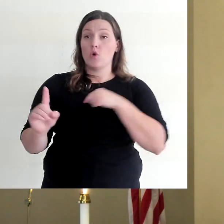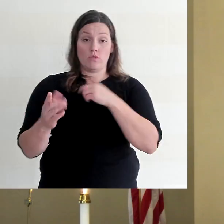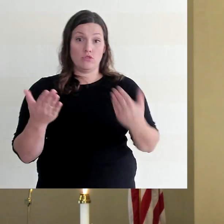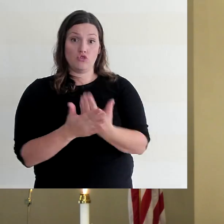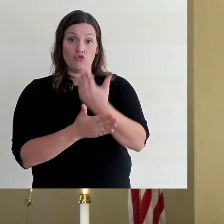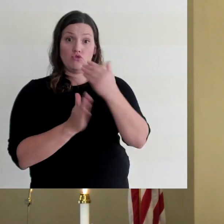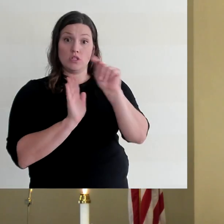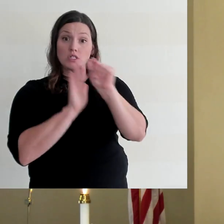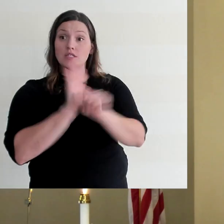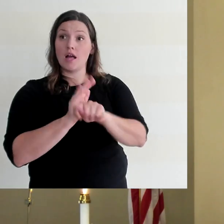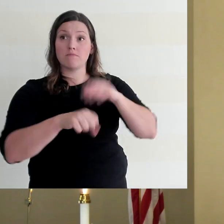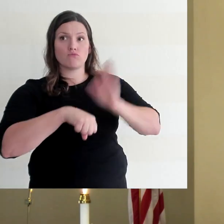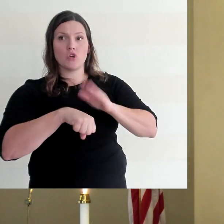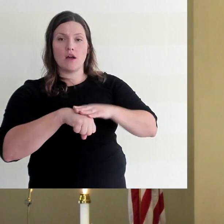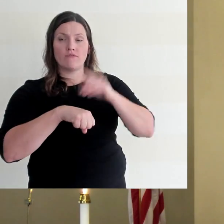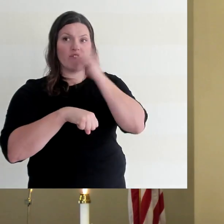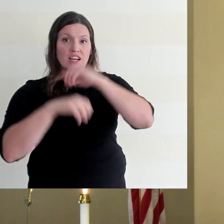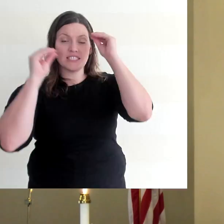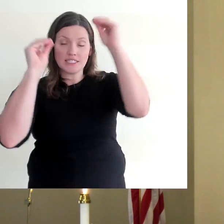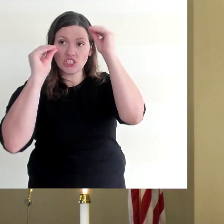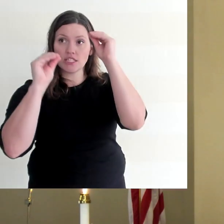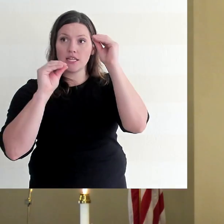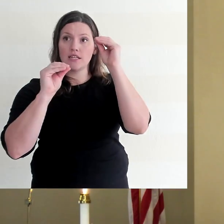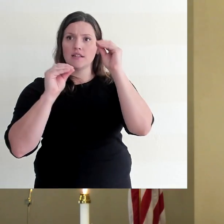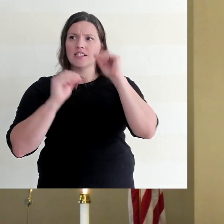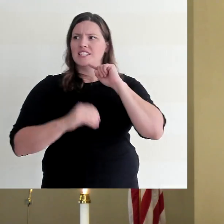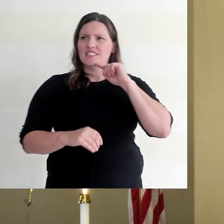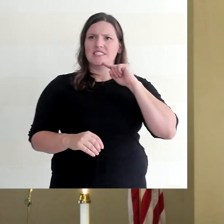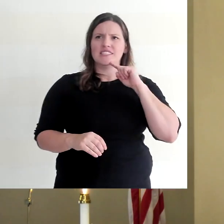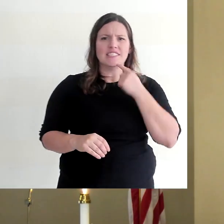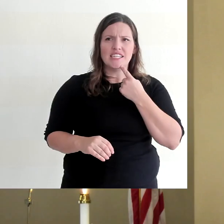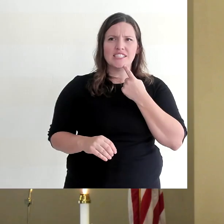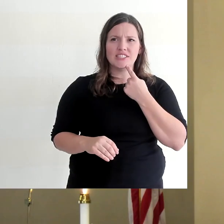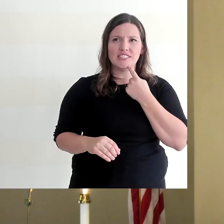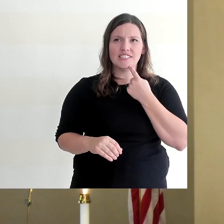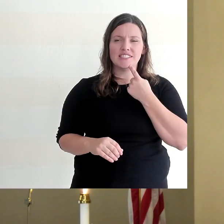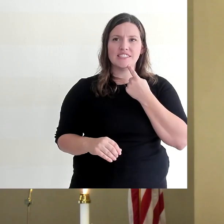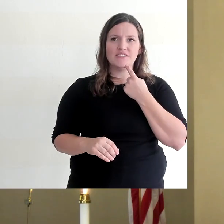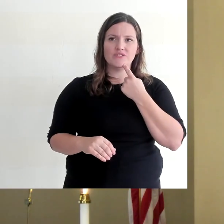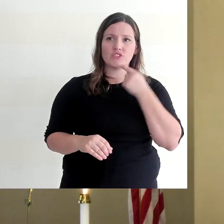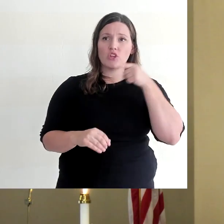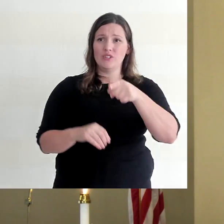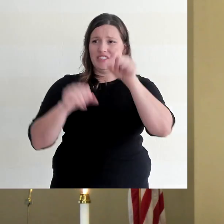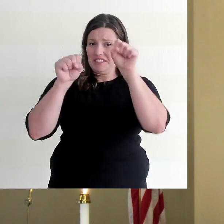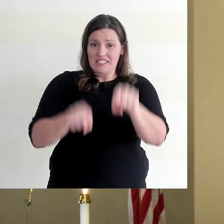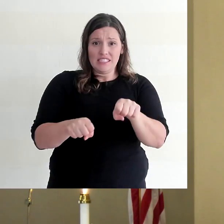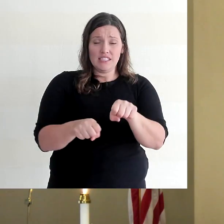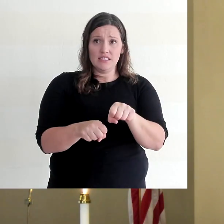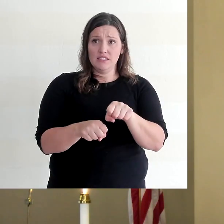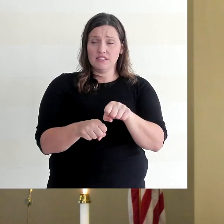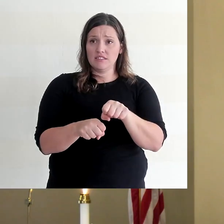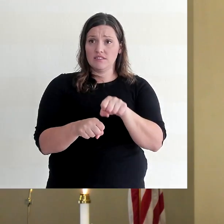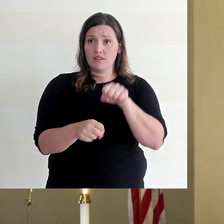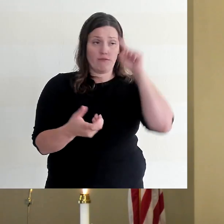warns us that false doctrines and false teachings are very serious. You can be deceived